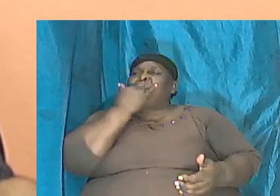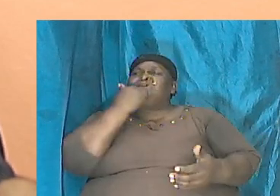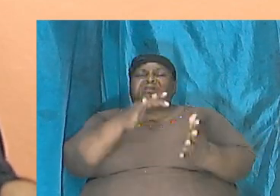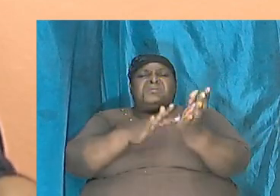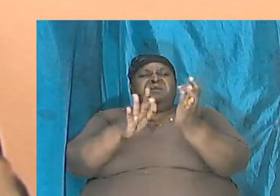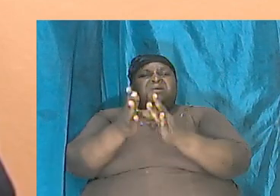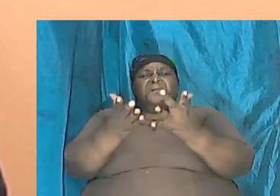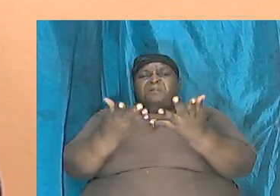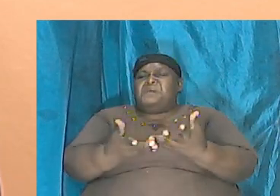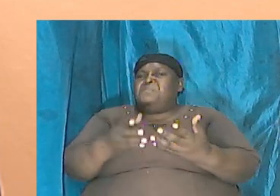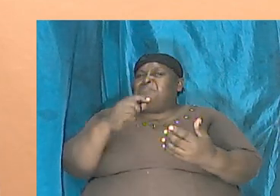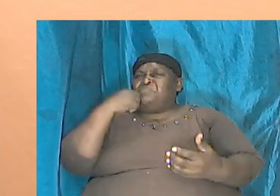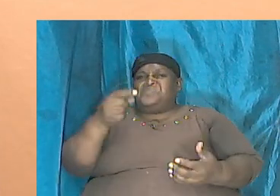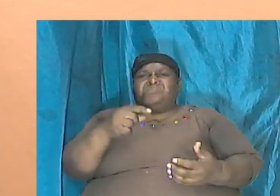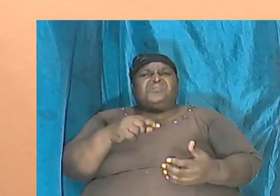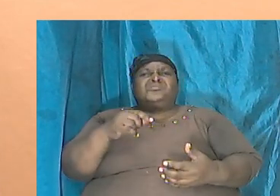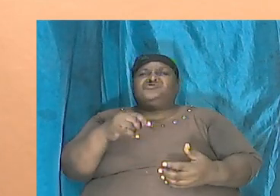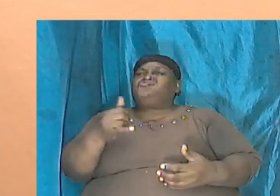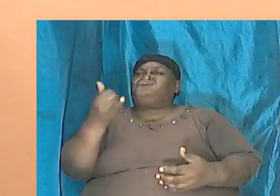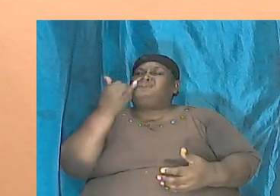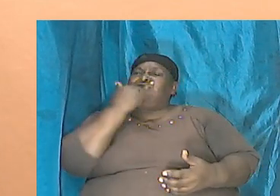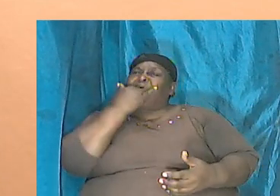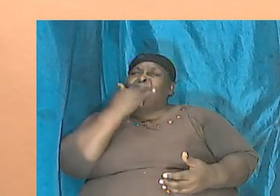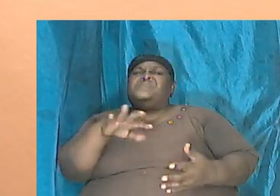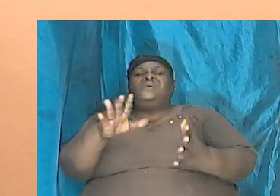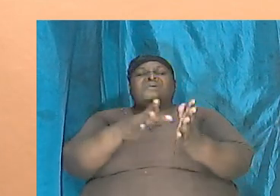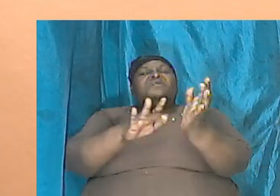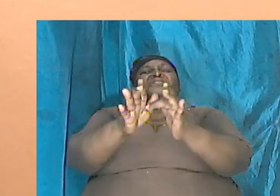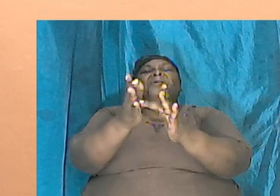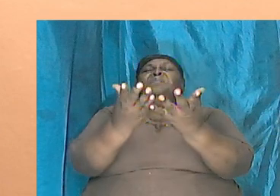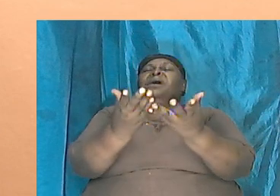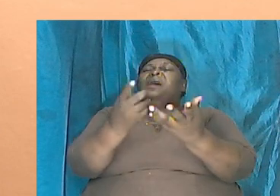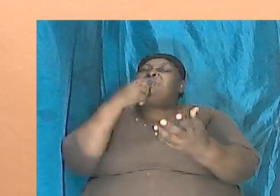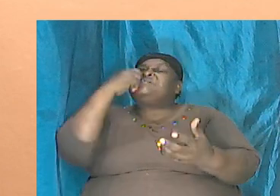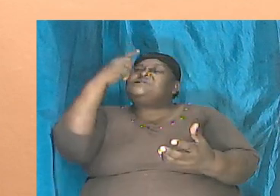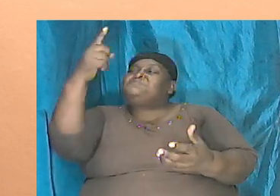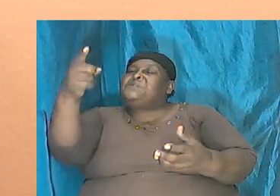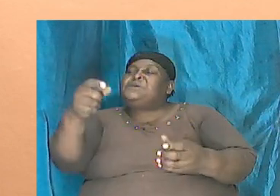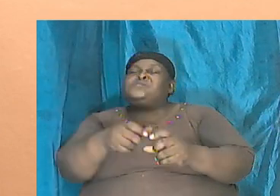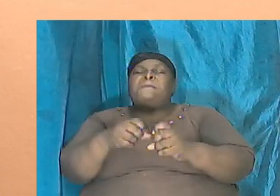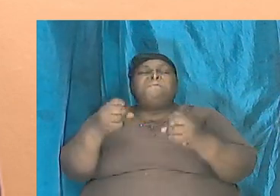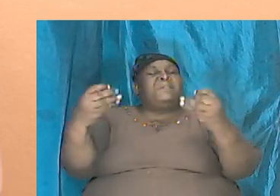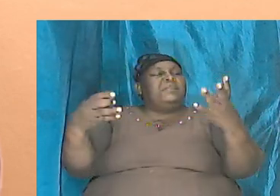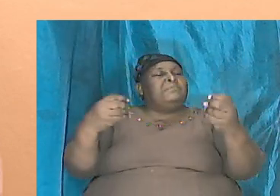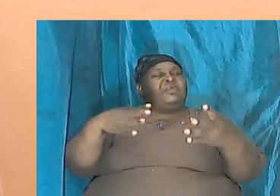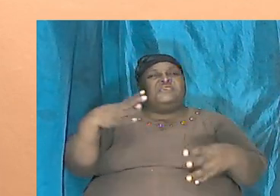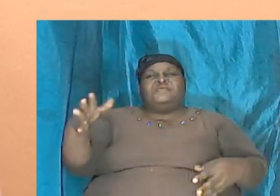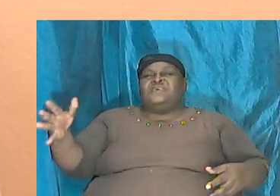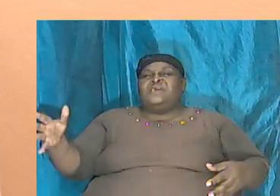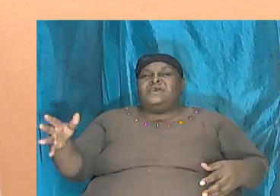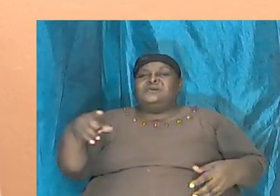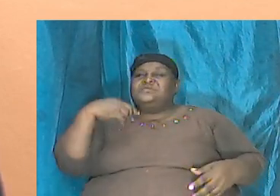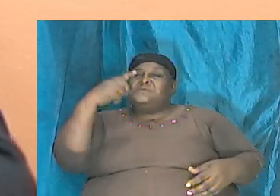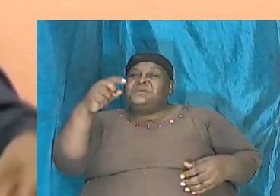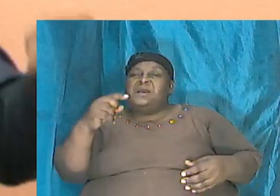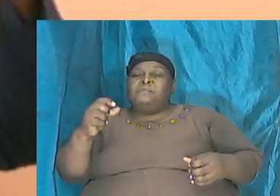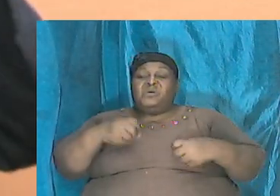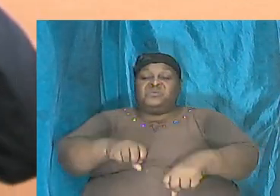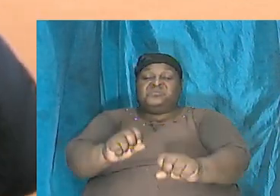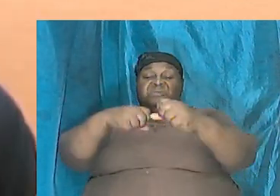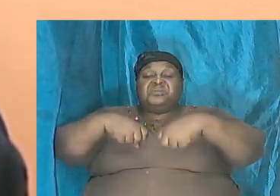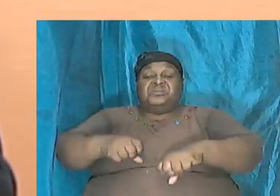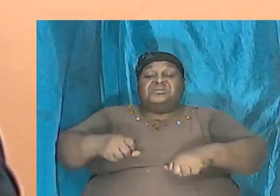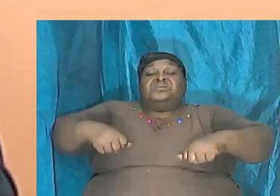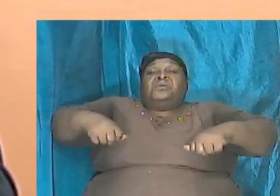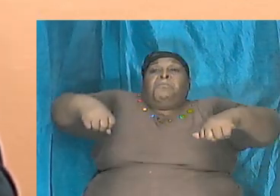Brothers and sisters, it is not so. The Bible speaks to a lot of the things. We talk about the sea monster, we